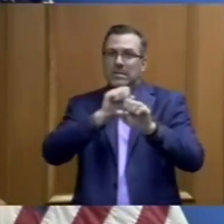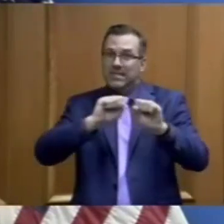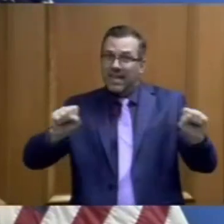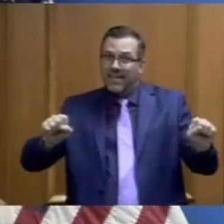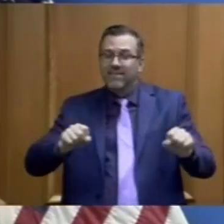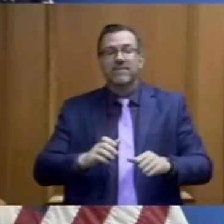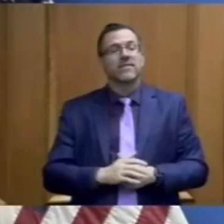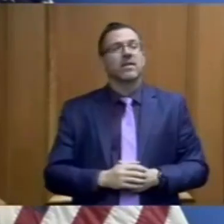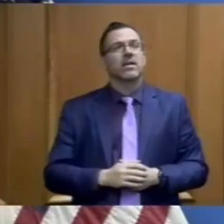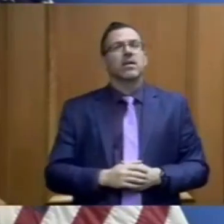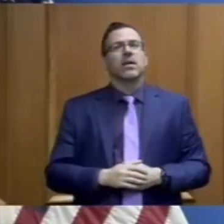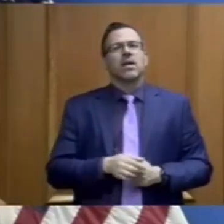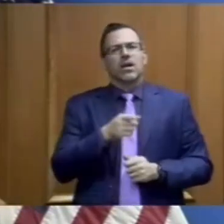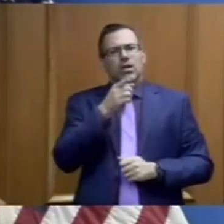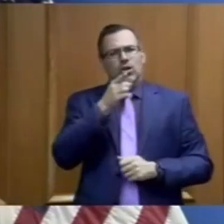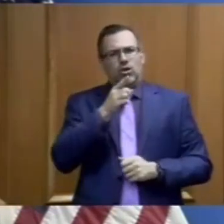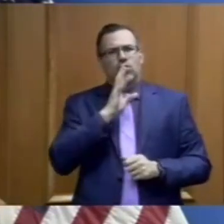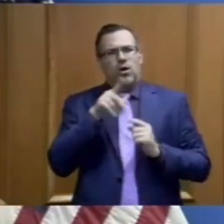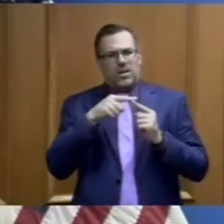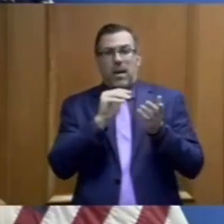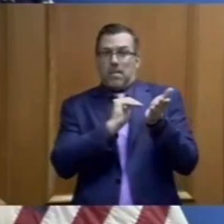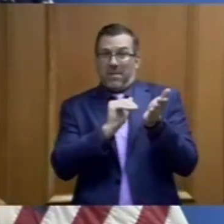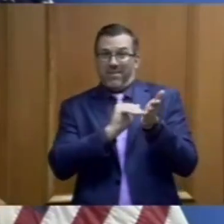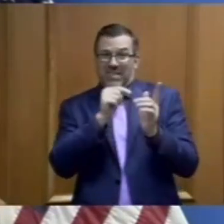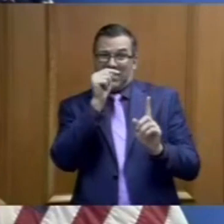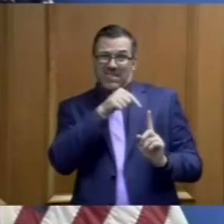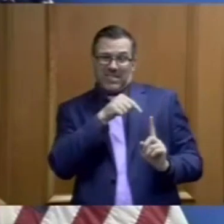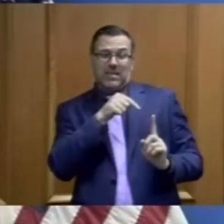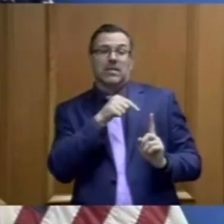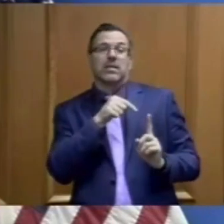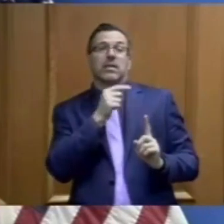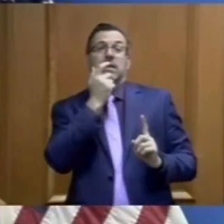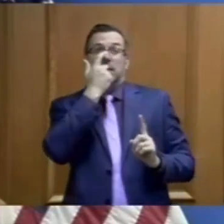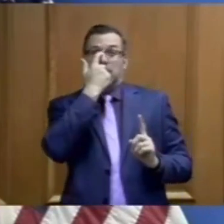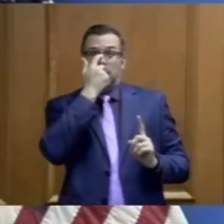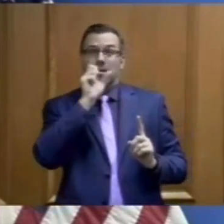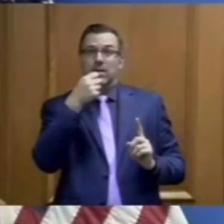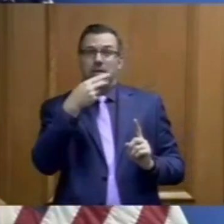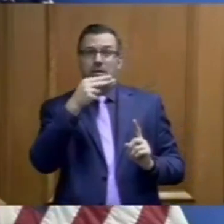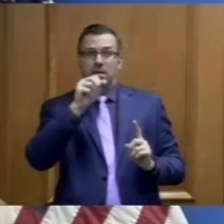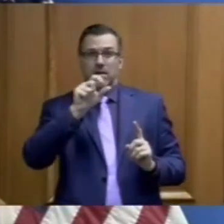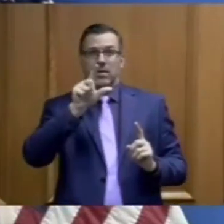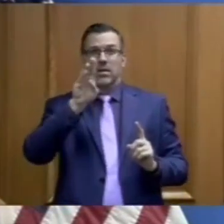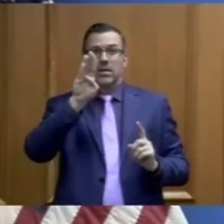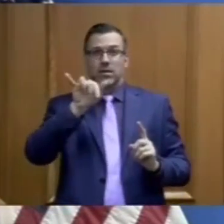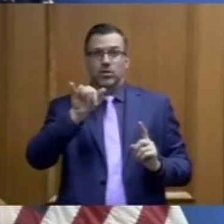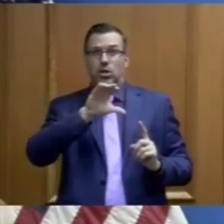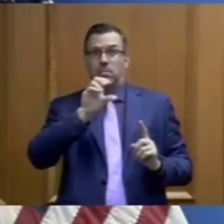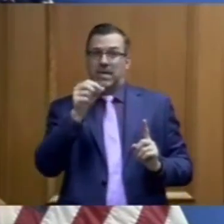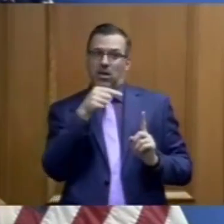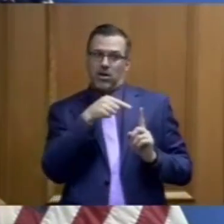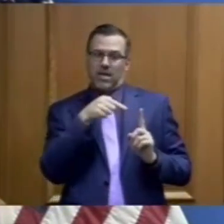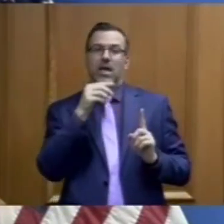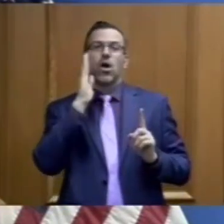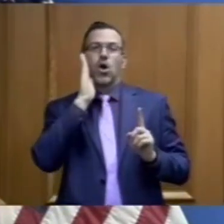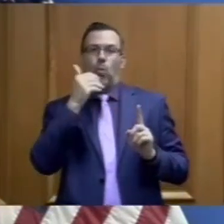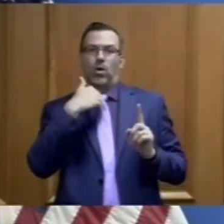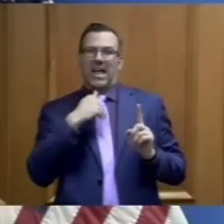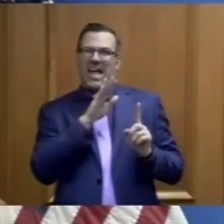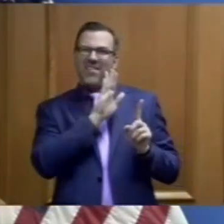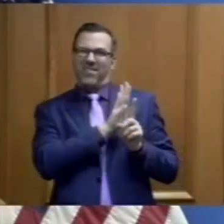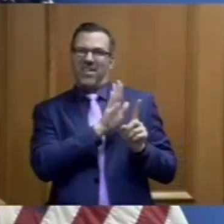talked specifically about Memphis, and that Shelby County will have their own